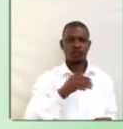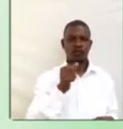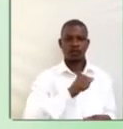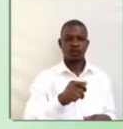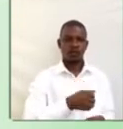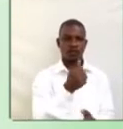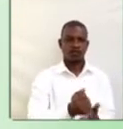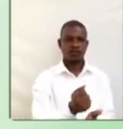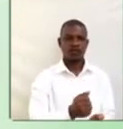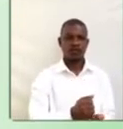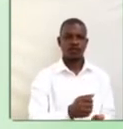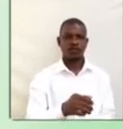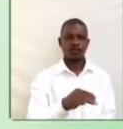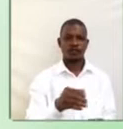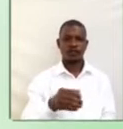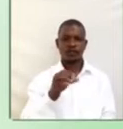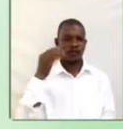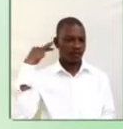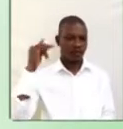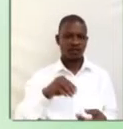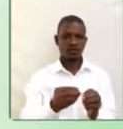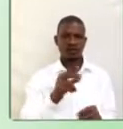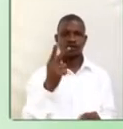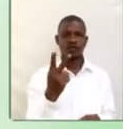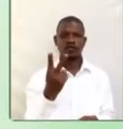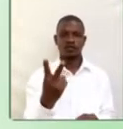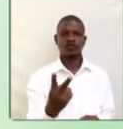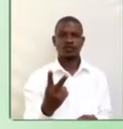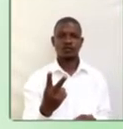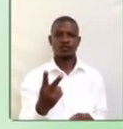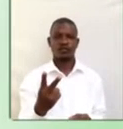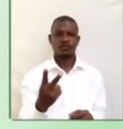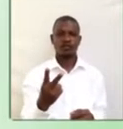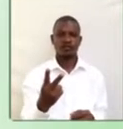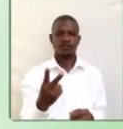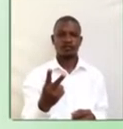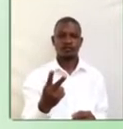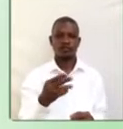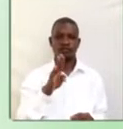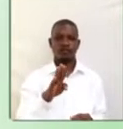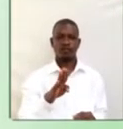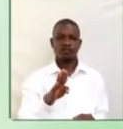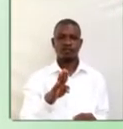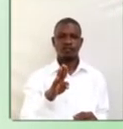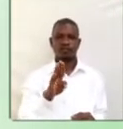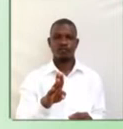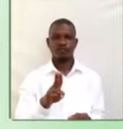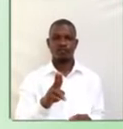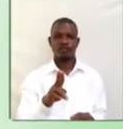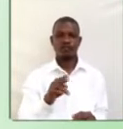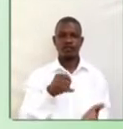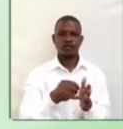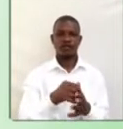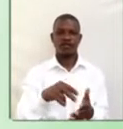approval. Sound number two. Buh. Buh. Buh.